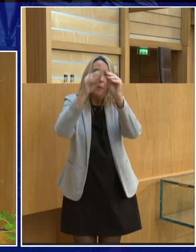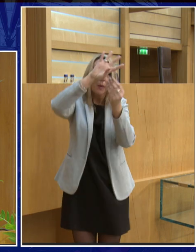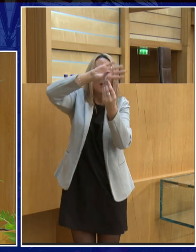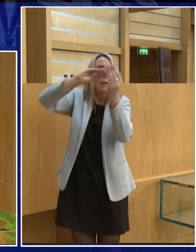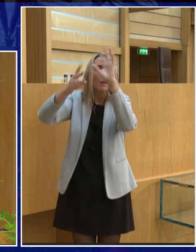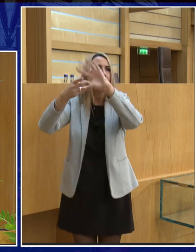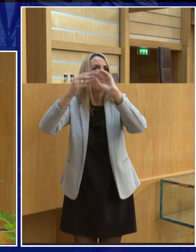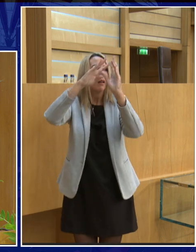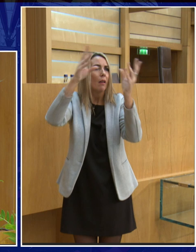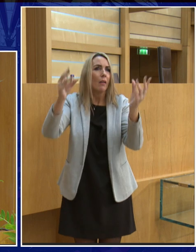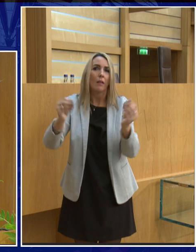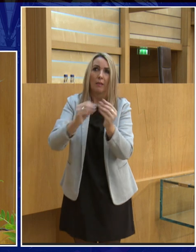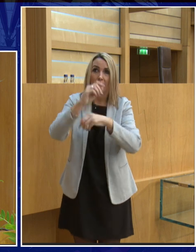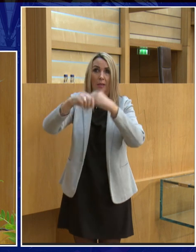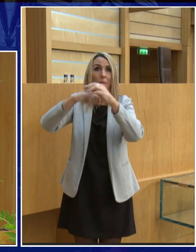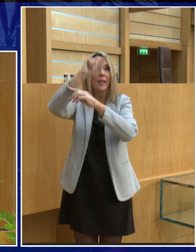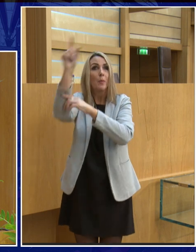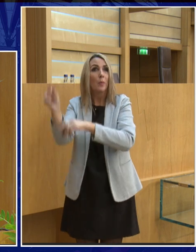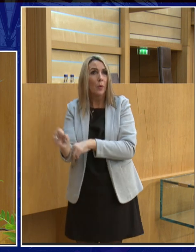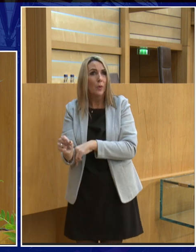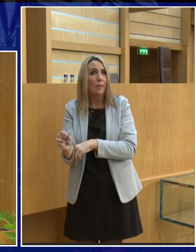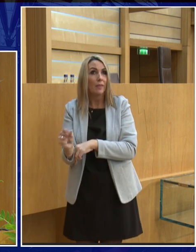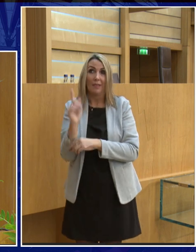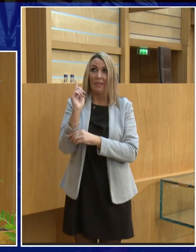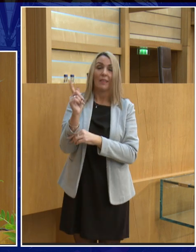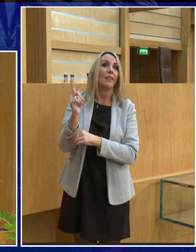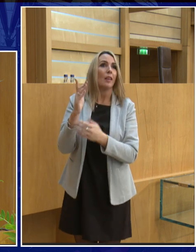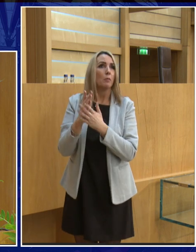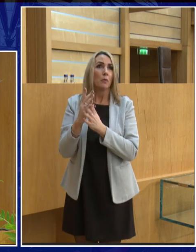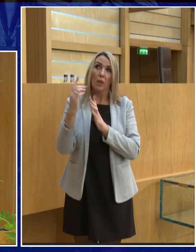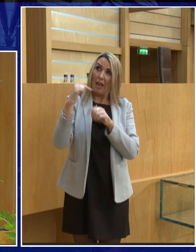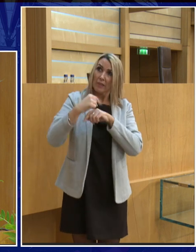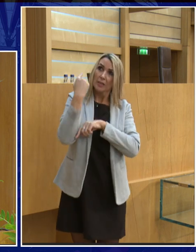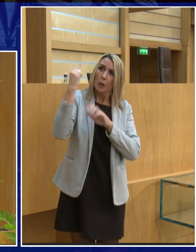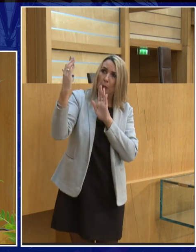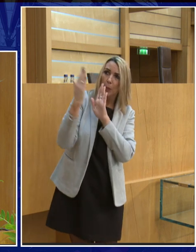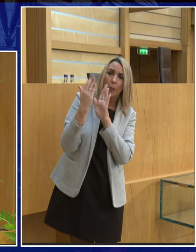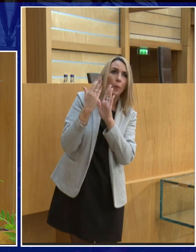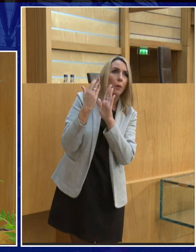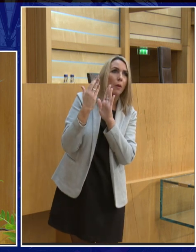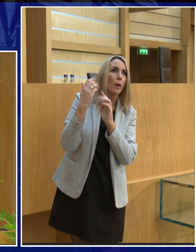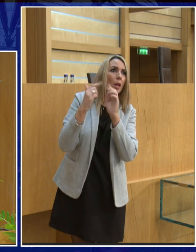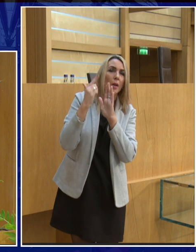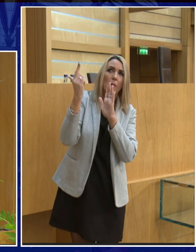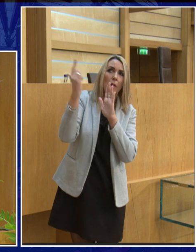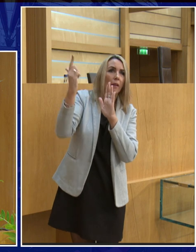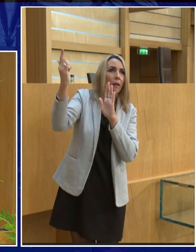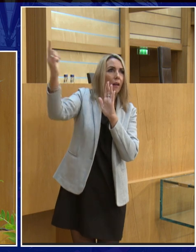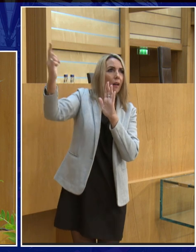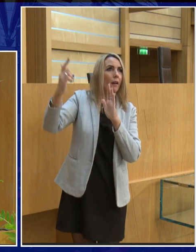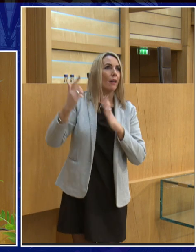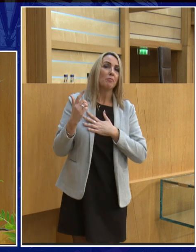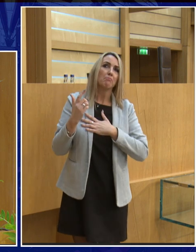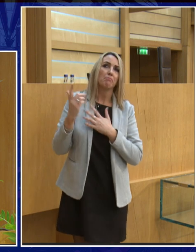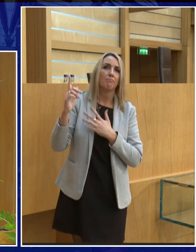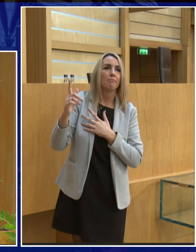coalescing it coalesced to form the moon but when the moon formed it was much much closer to earth and so I like looking at the moon I see the moon